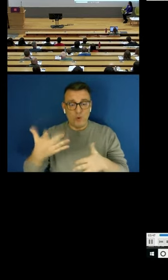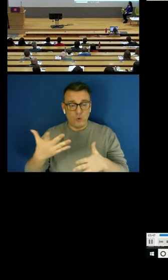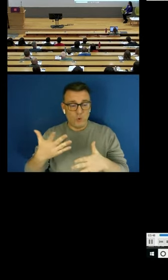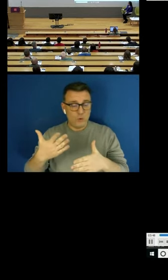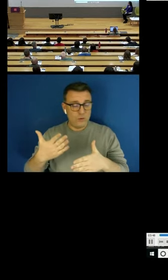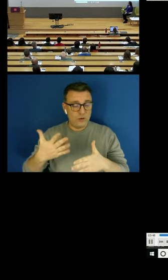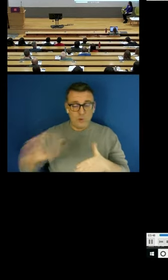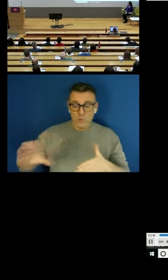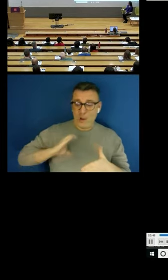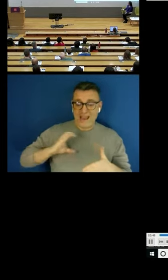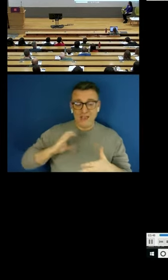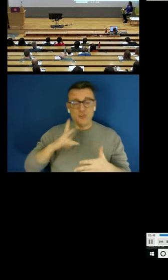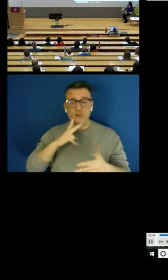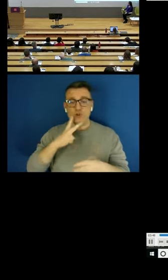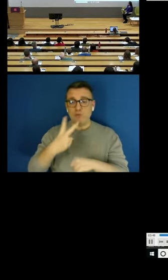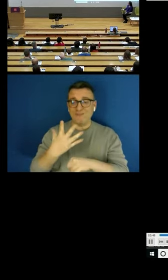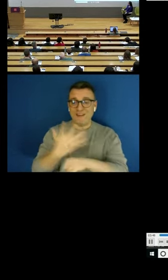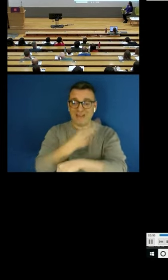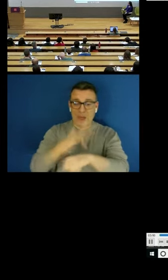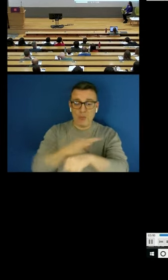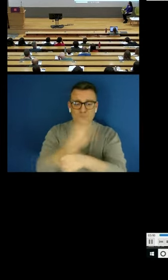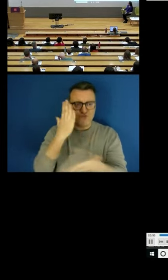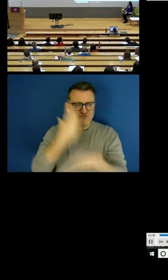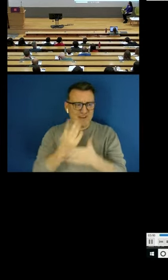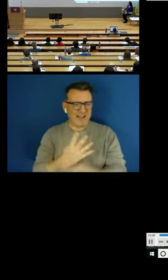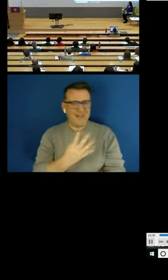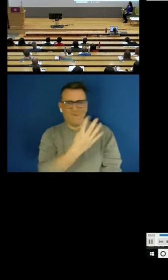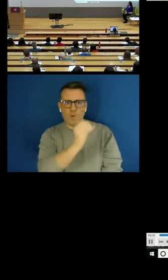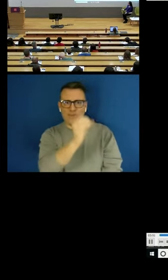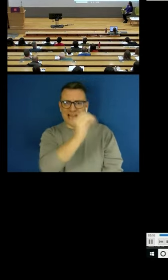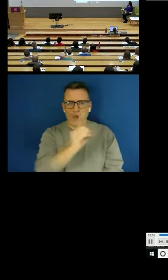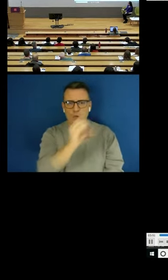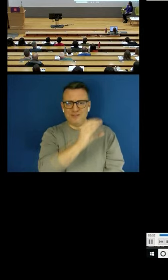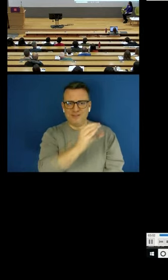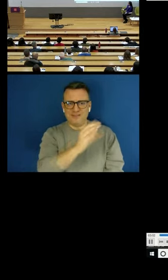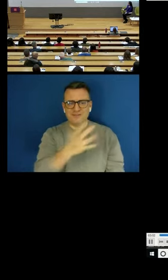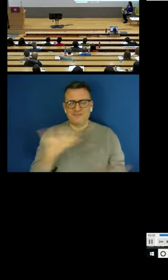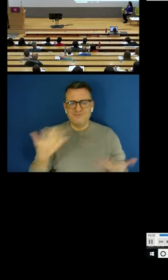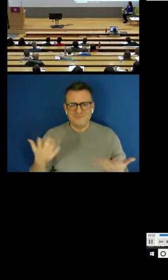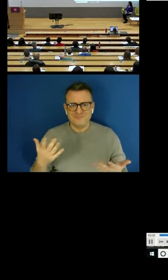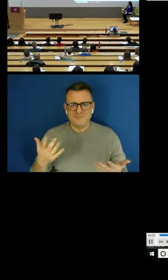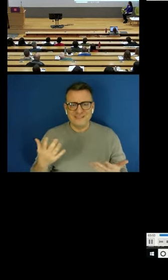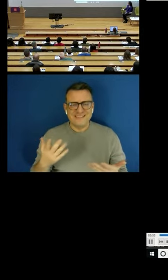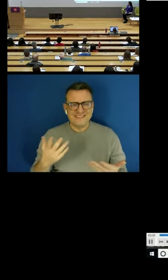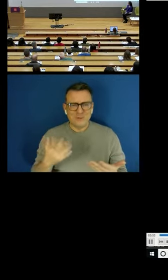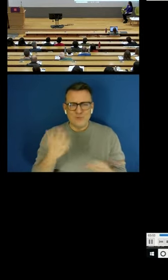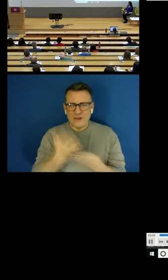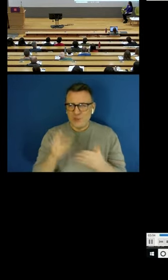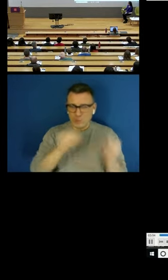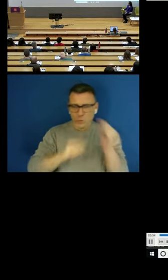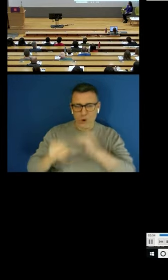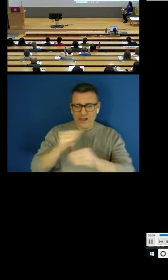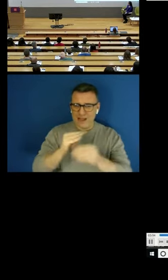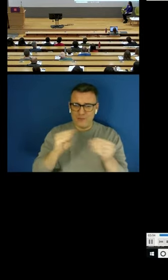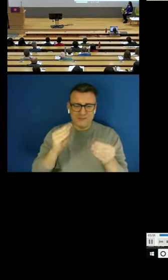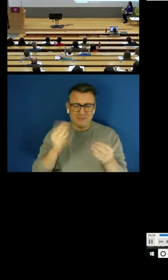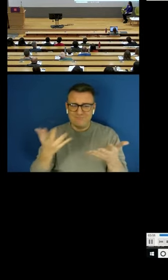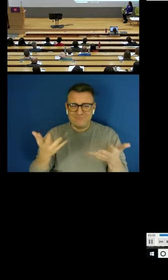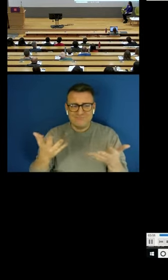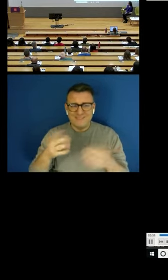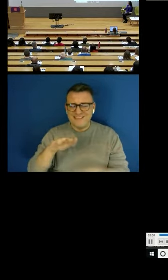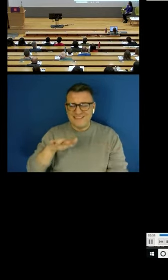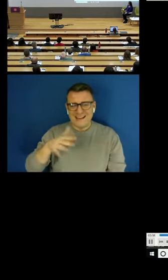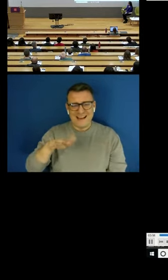how they're able to tell the drivers or anybody that that you're basically making average London living